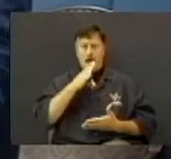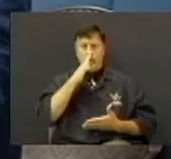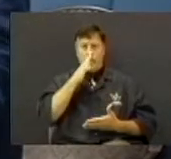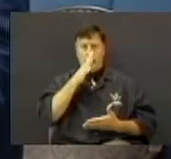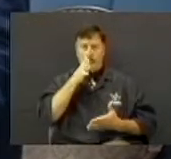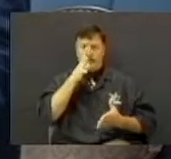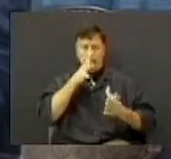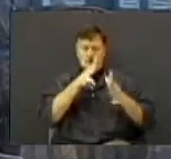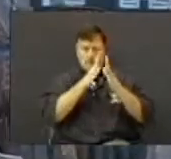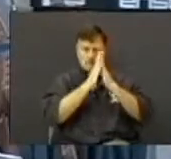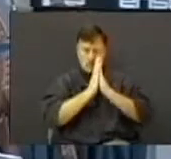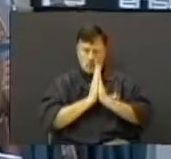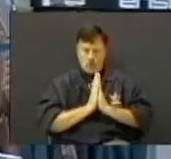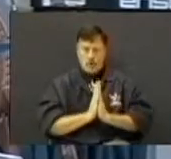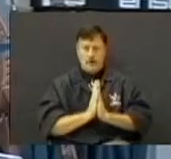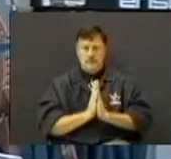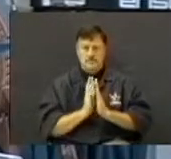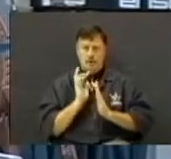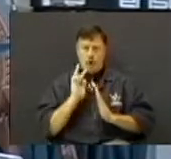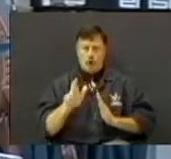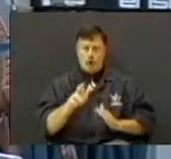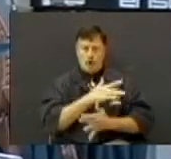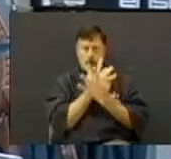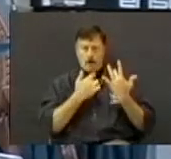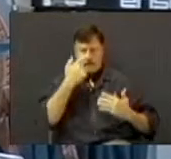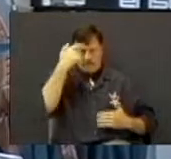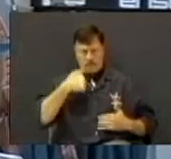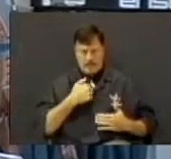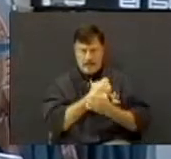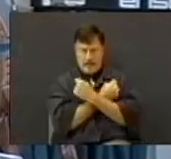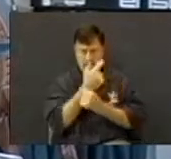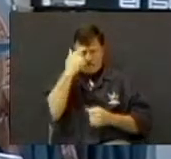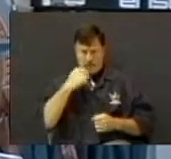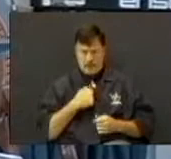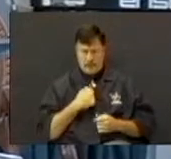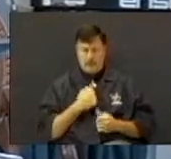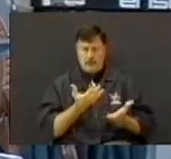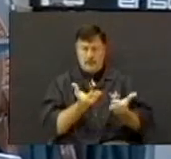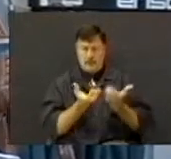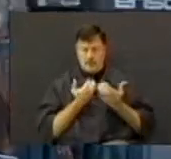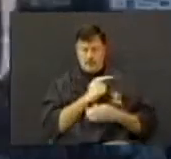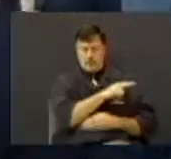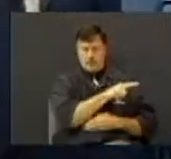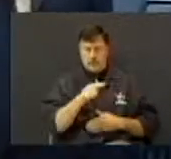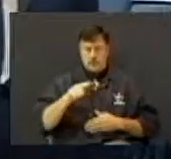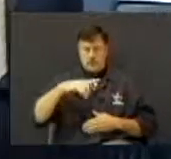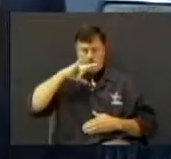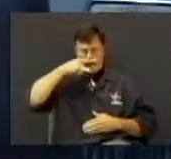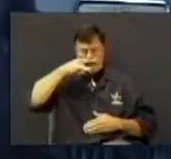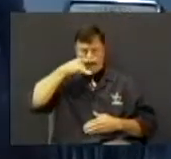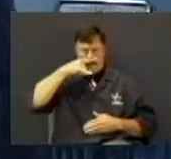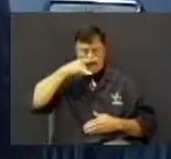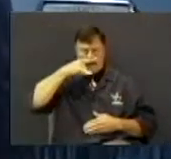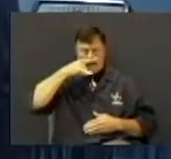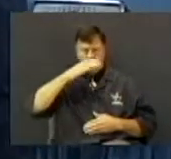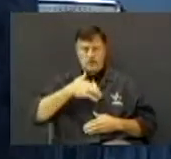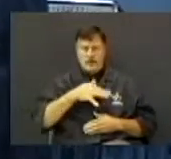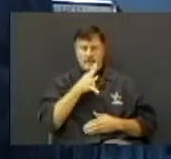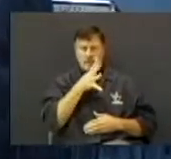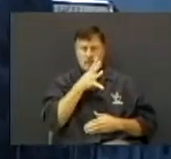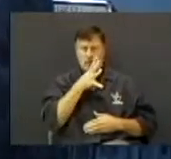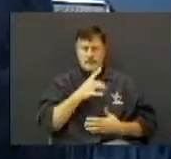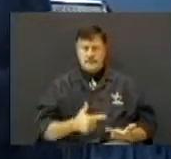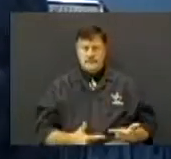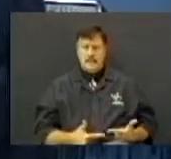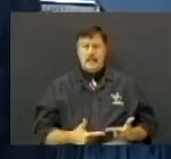for me, and her love for me. And I want you kids, you got your mama, she's living.